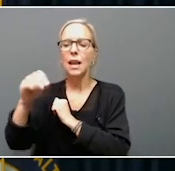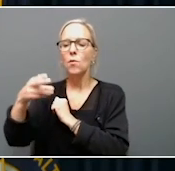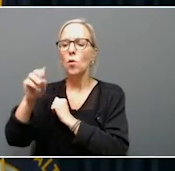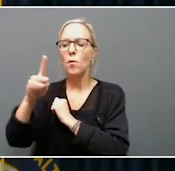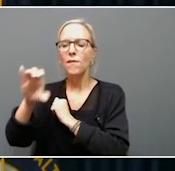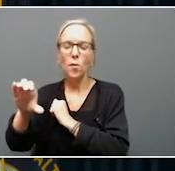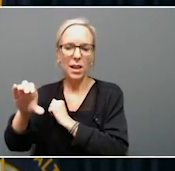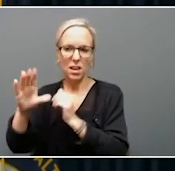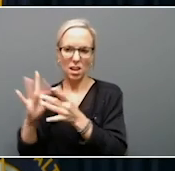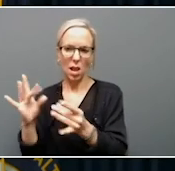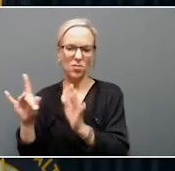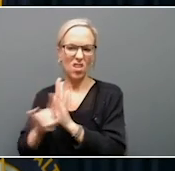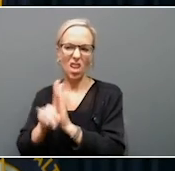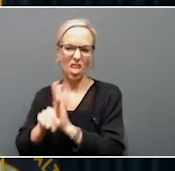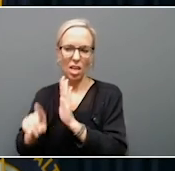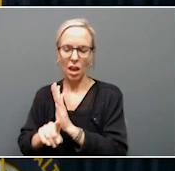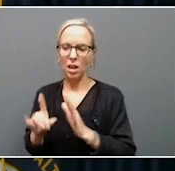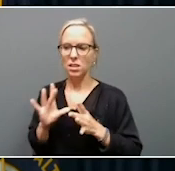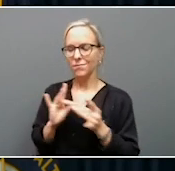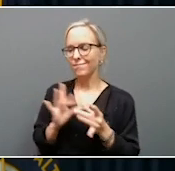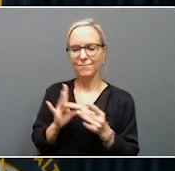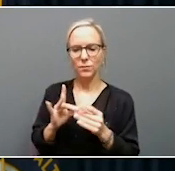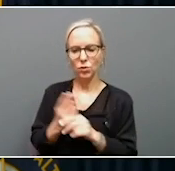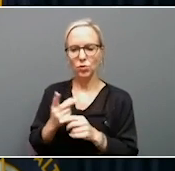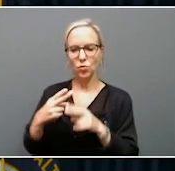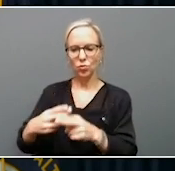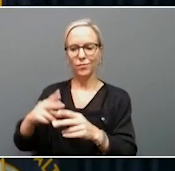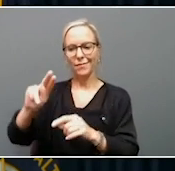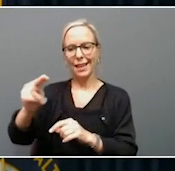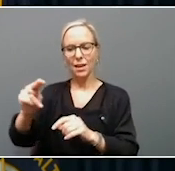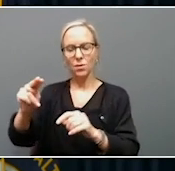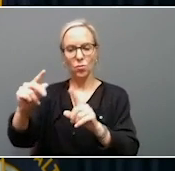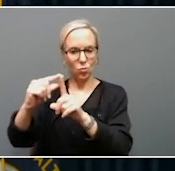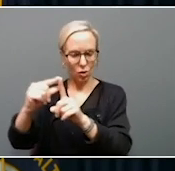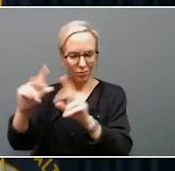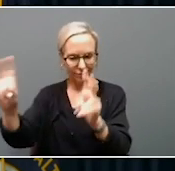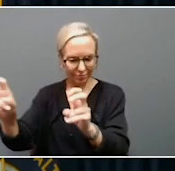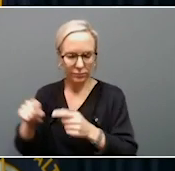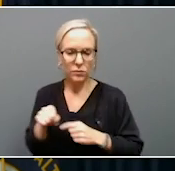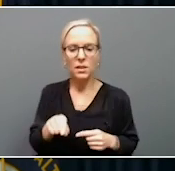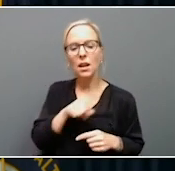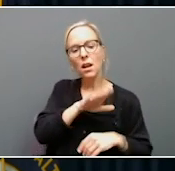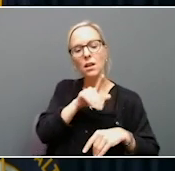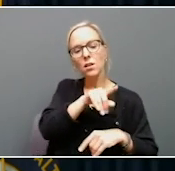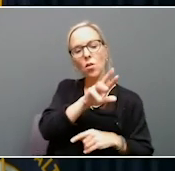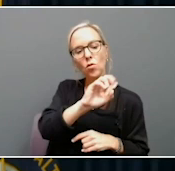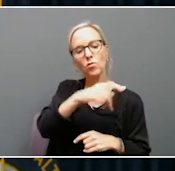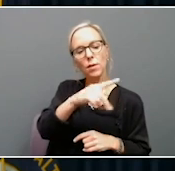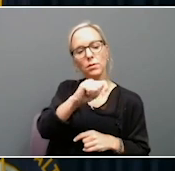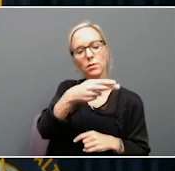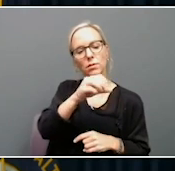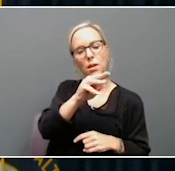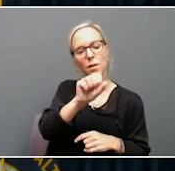including using the N-word representative Thomas Massey called him out, and representative Thomas Massey was right.